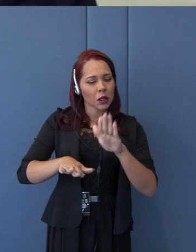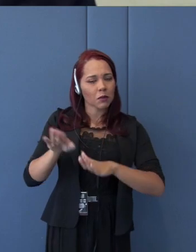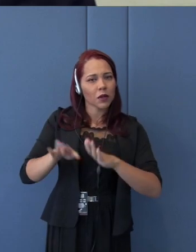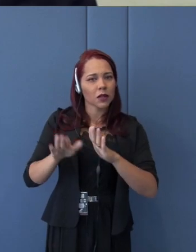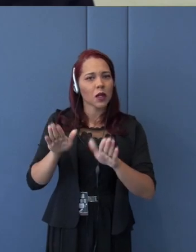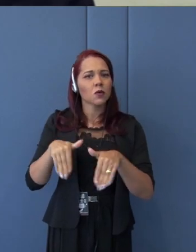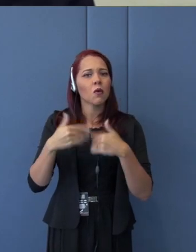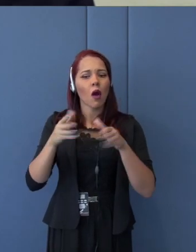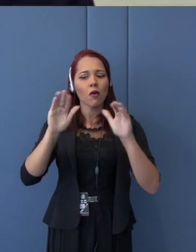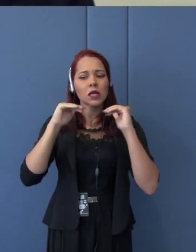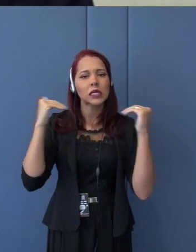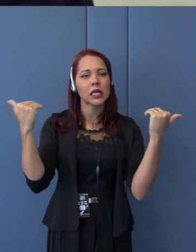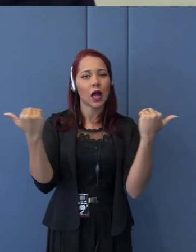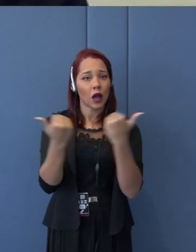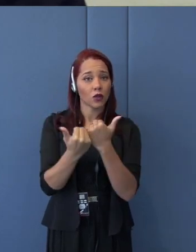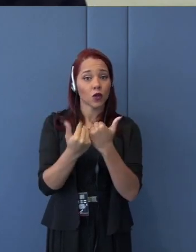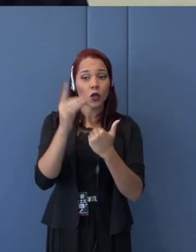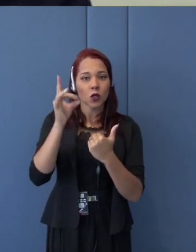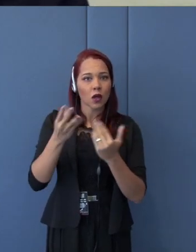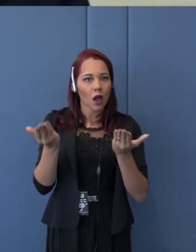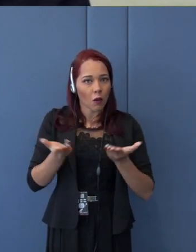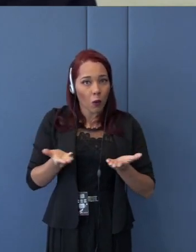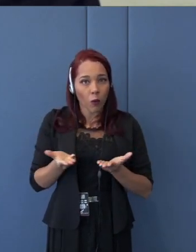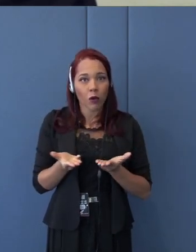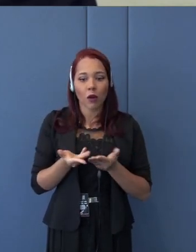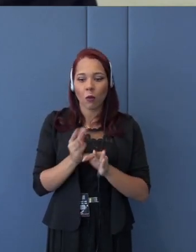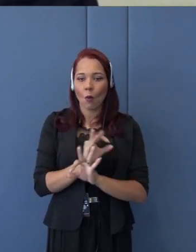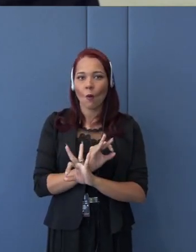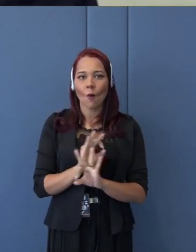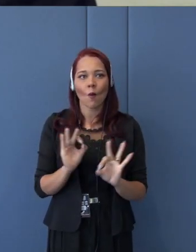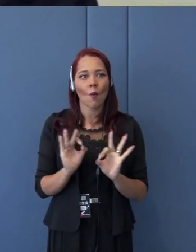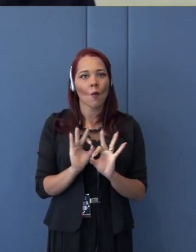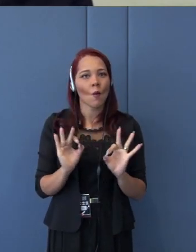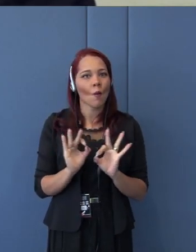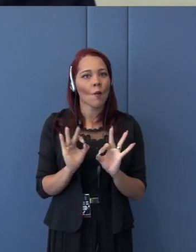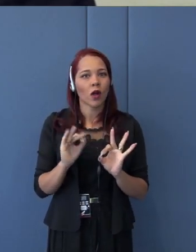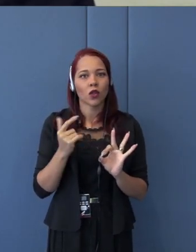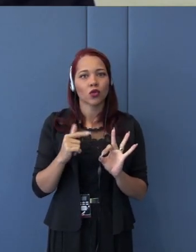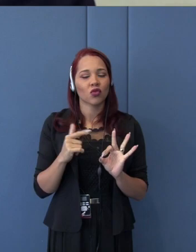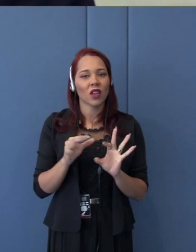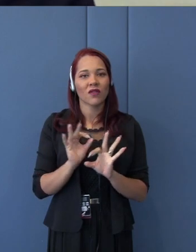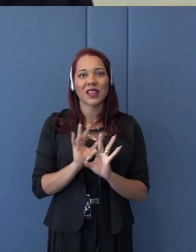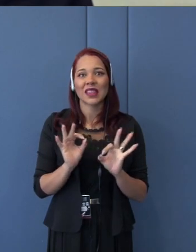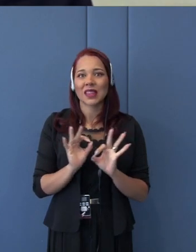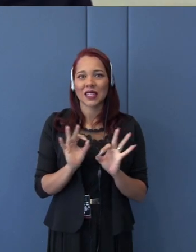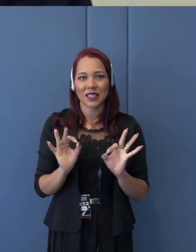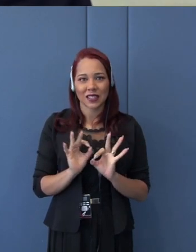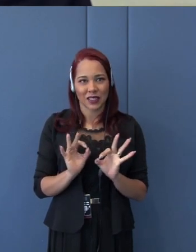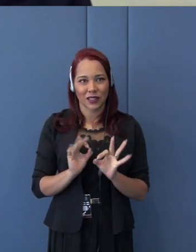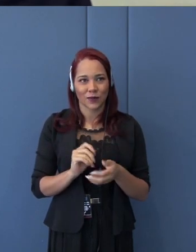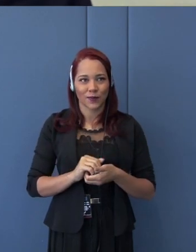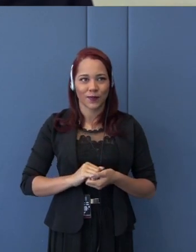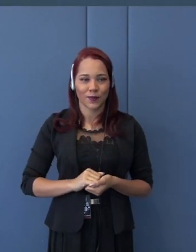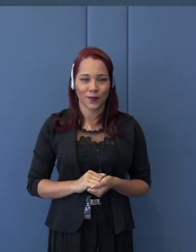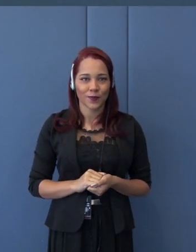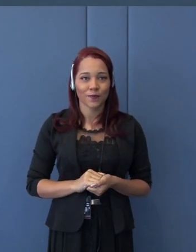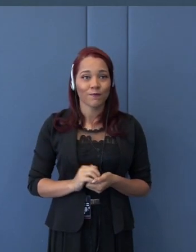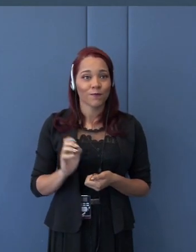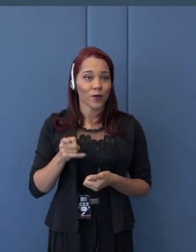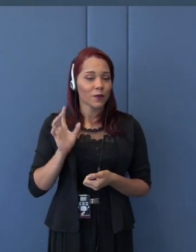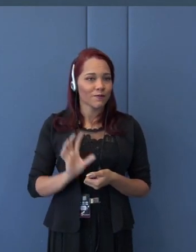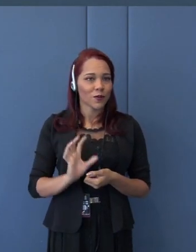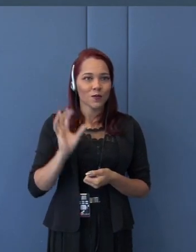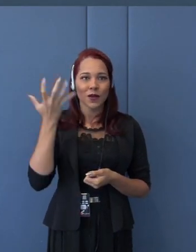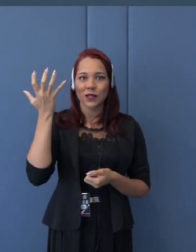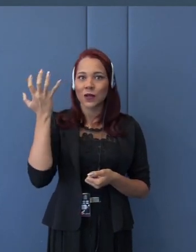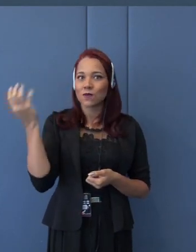this time, it's a very sort of unique sort of situation. The